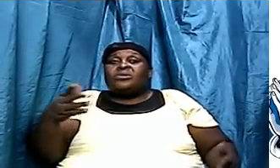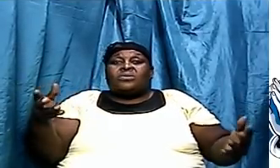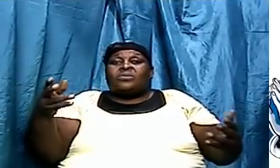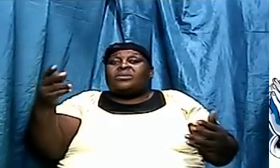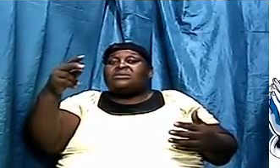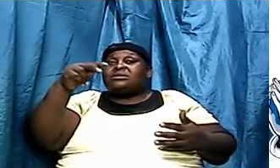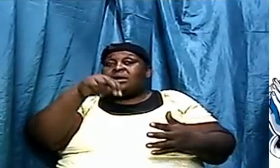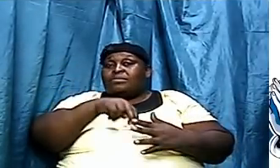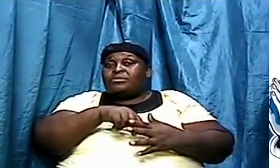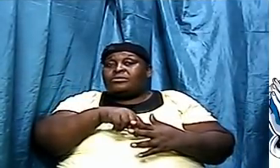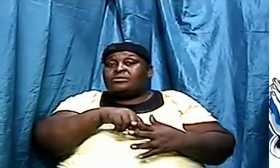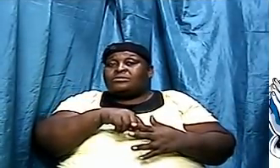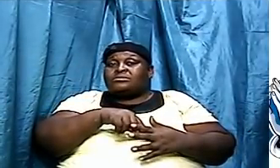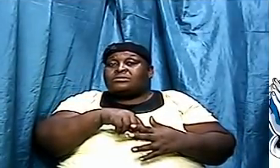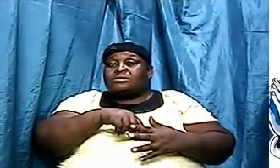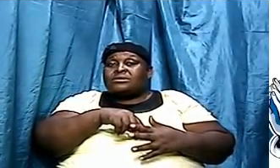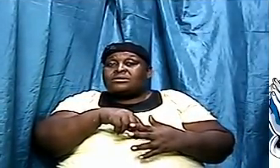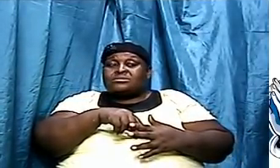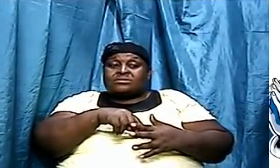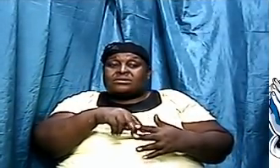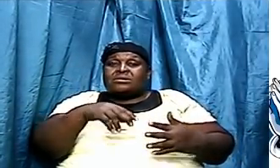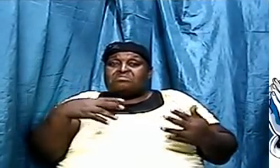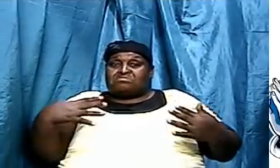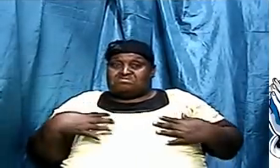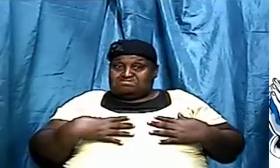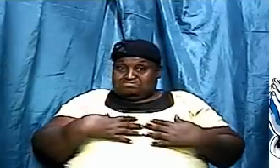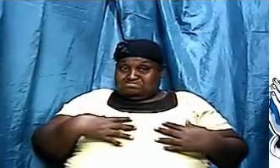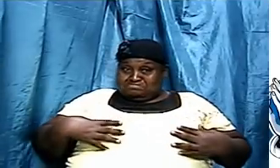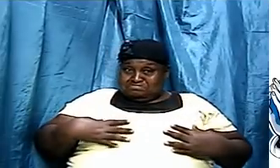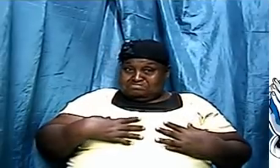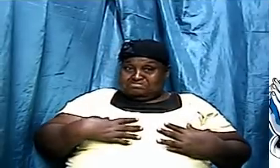up hallelujah and a lot of these things but